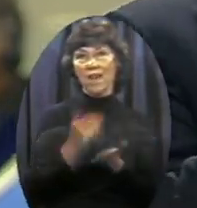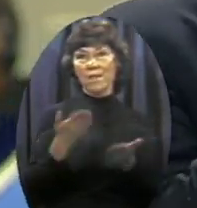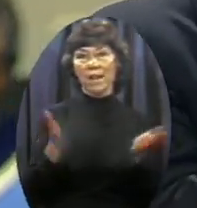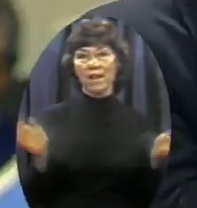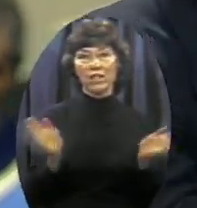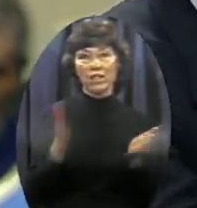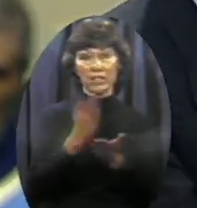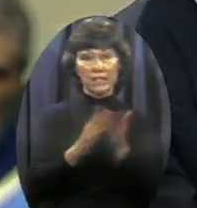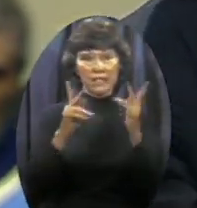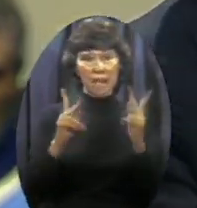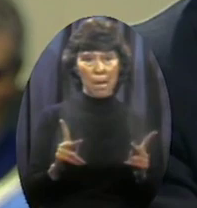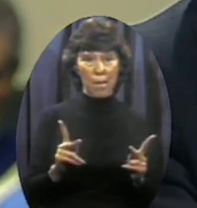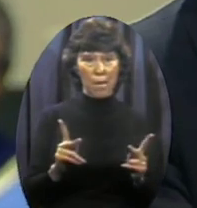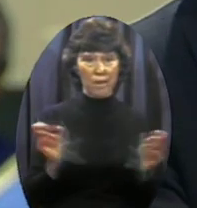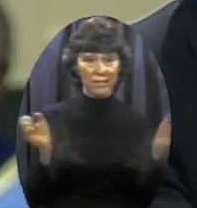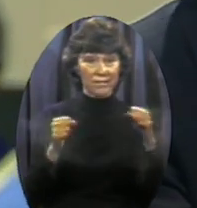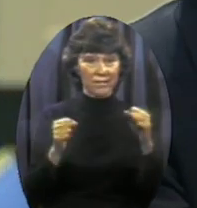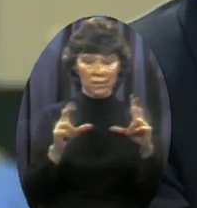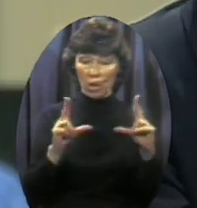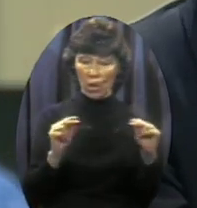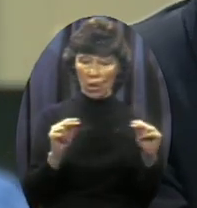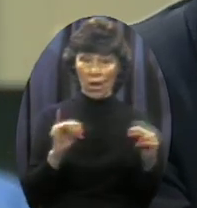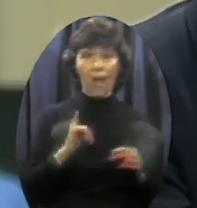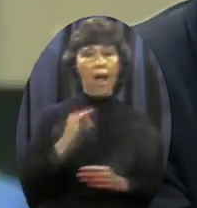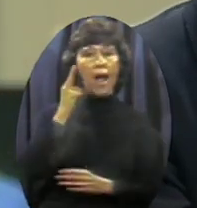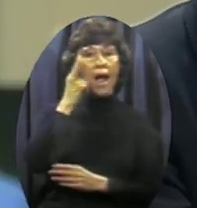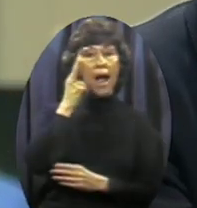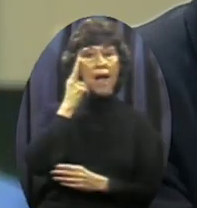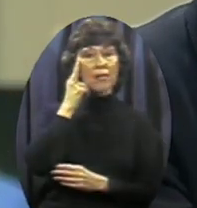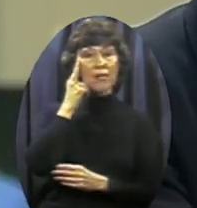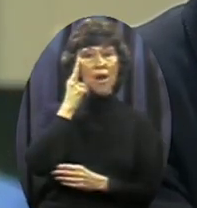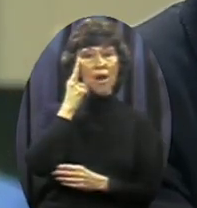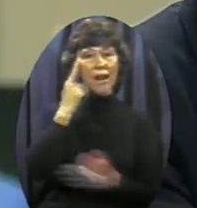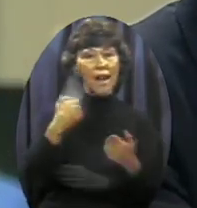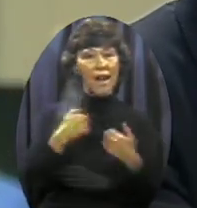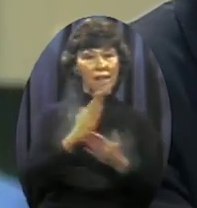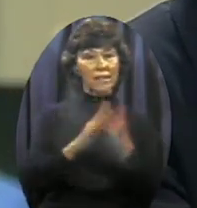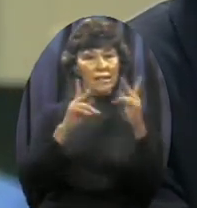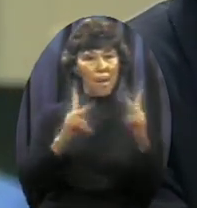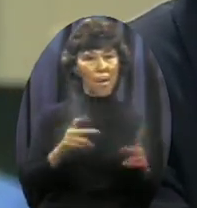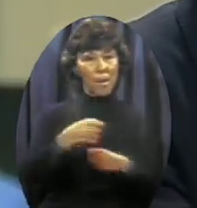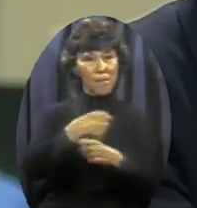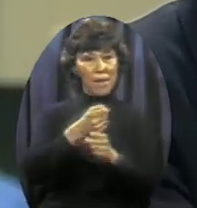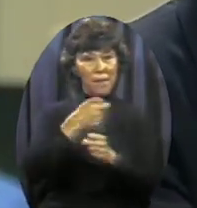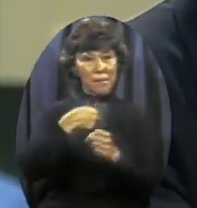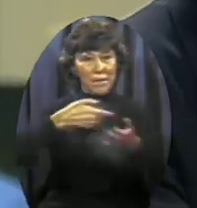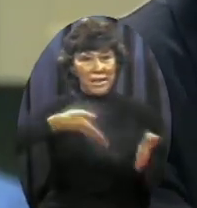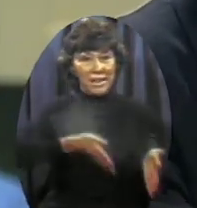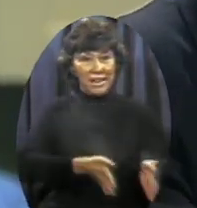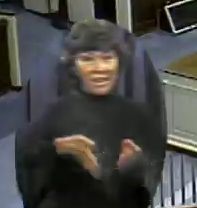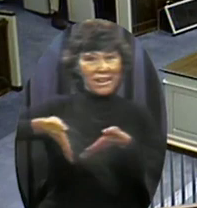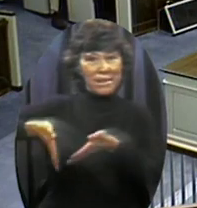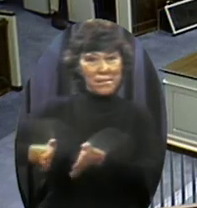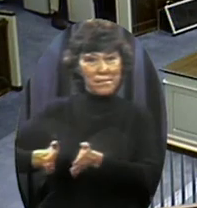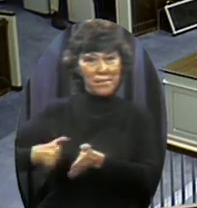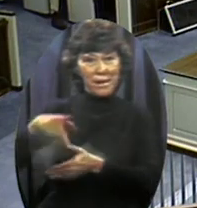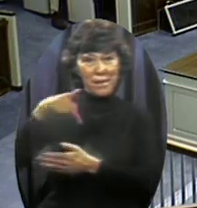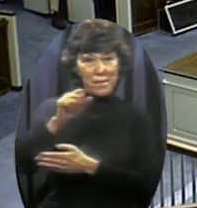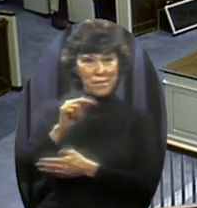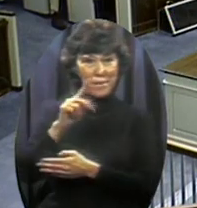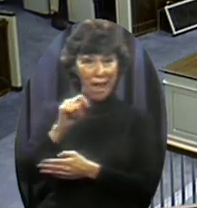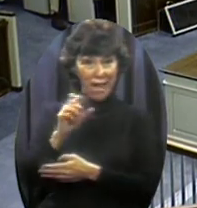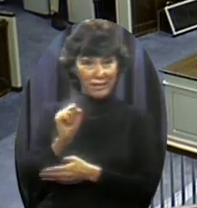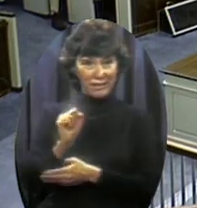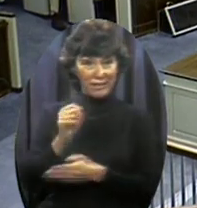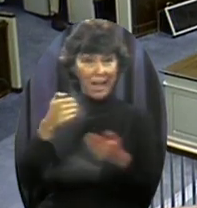that I even thought I'd have a seamstress Make me a pair of trousers out of it And put the hammer and sickle In the appropriate place But I